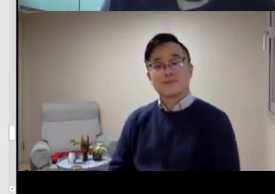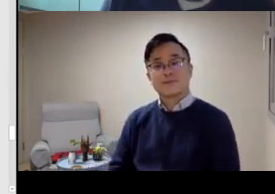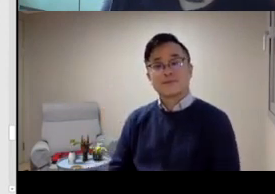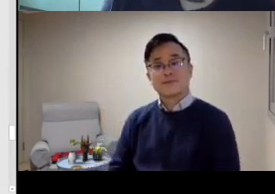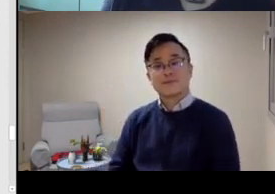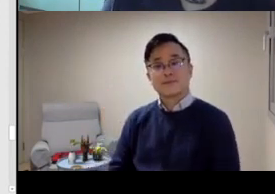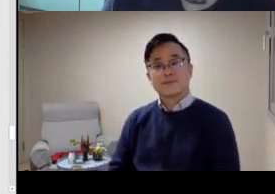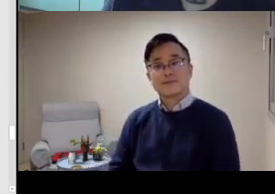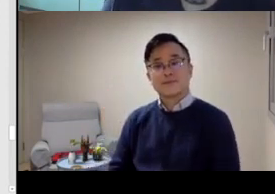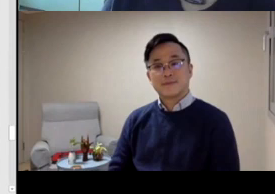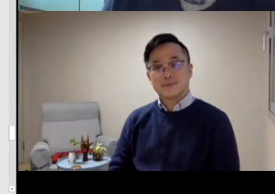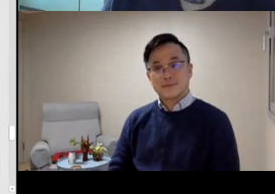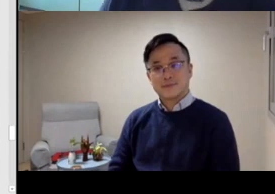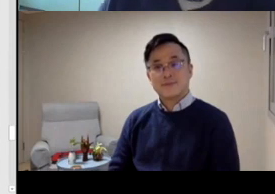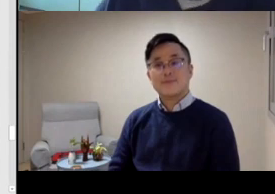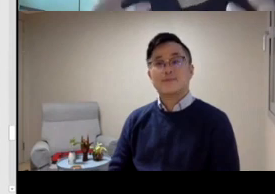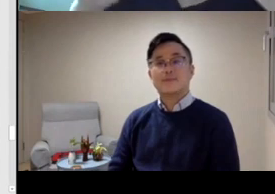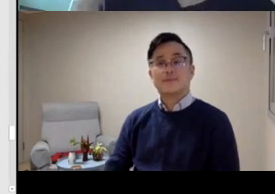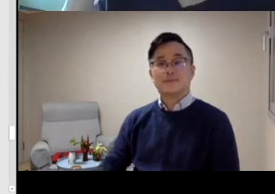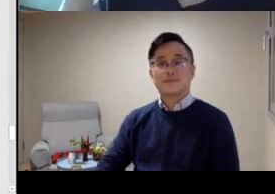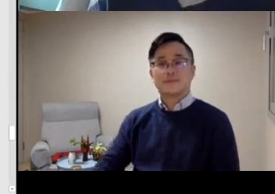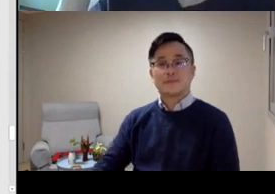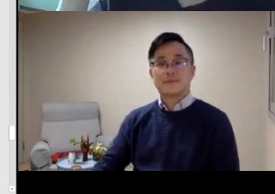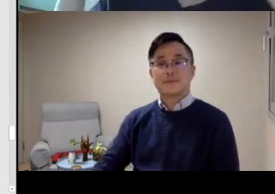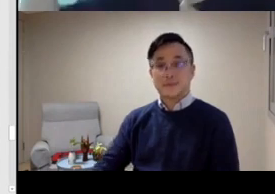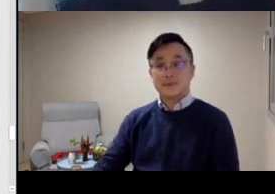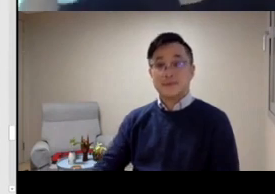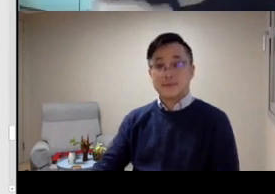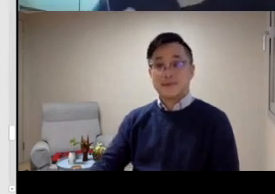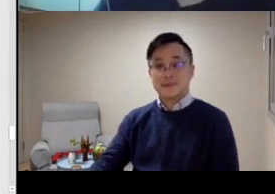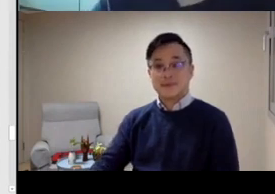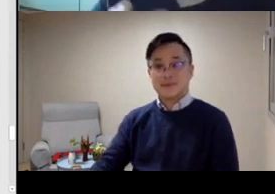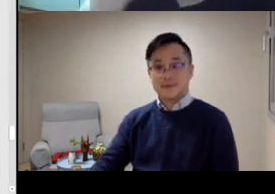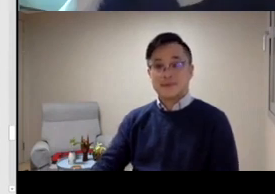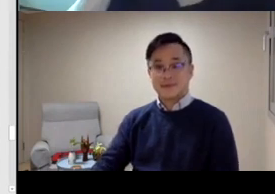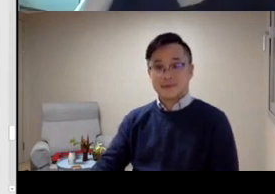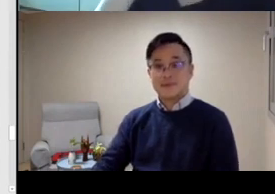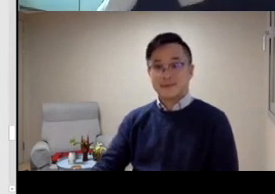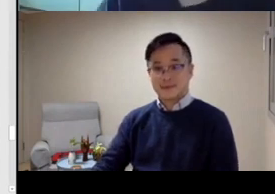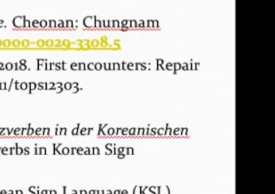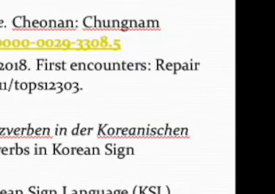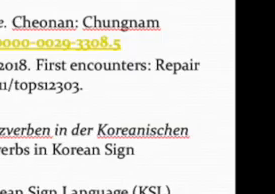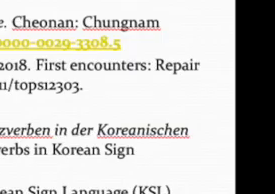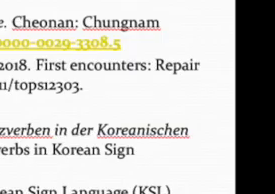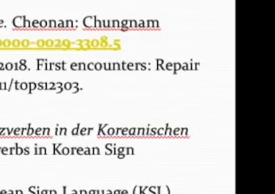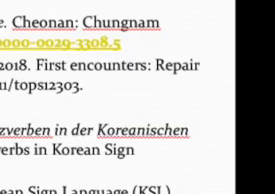all of you. It's going to be in Cheju Island. And we want to welcome you to Korea.